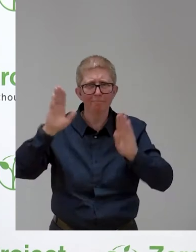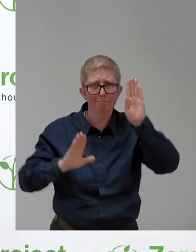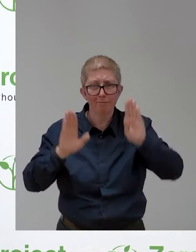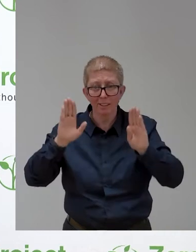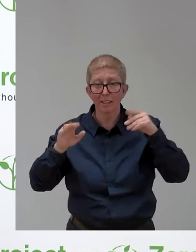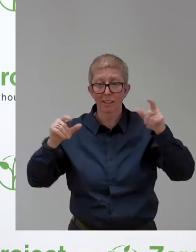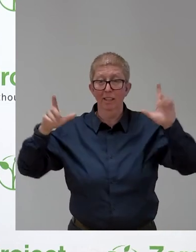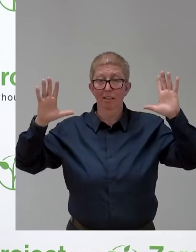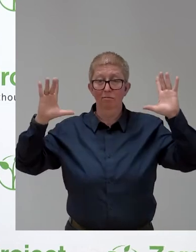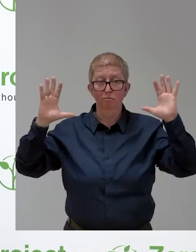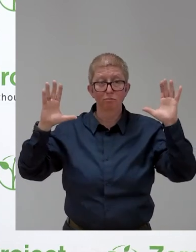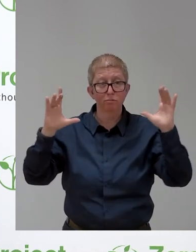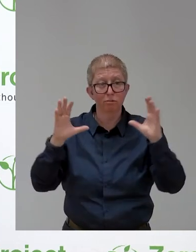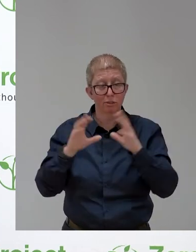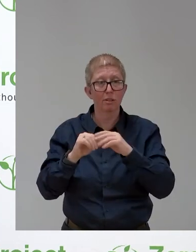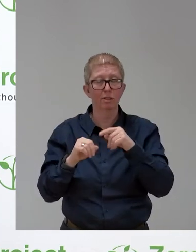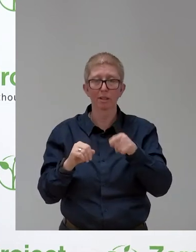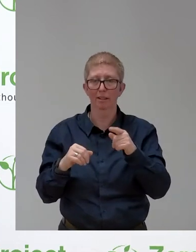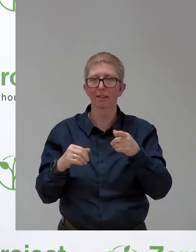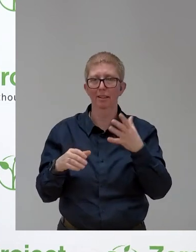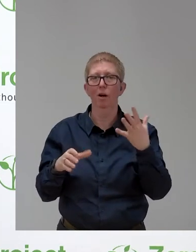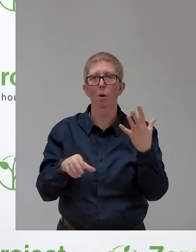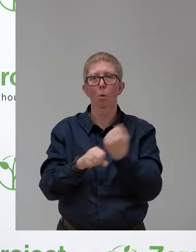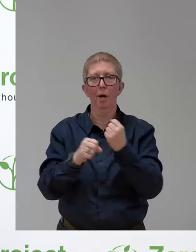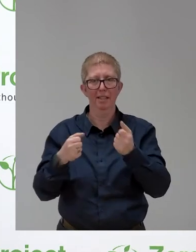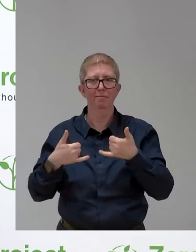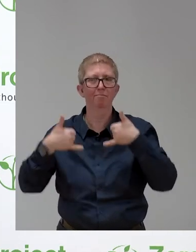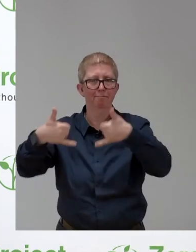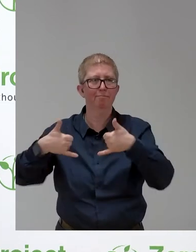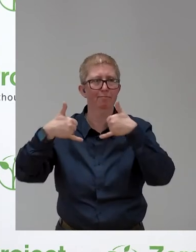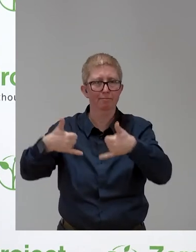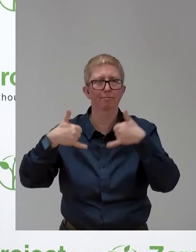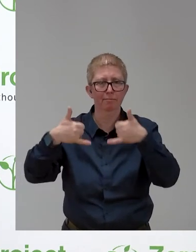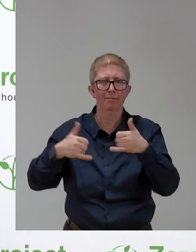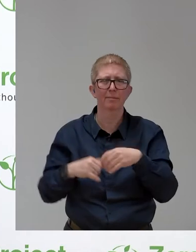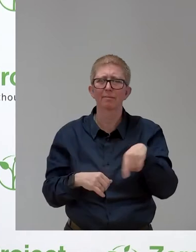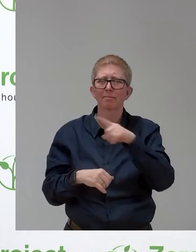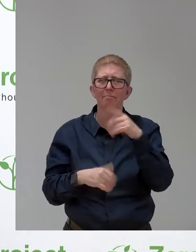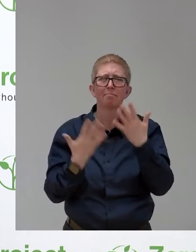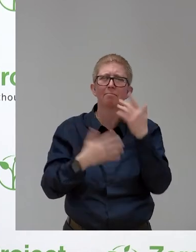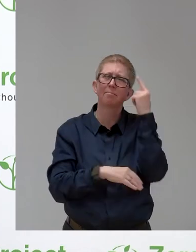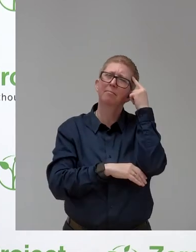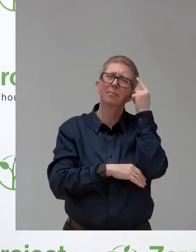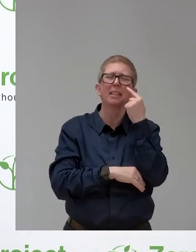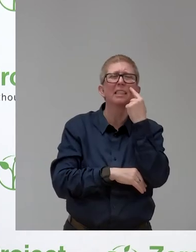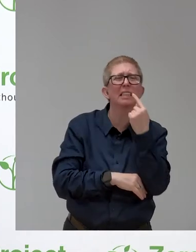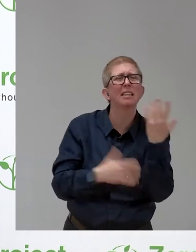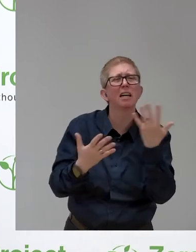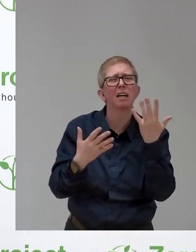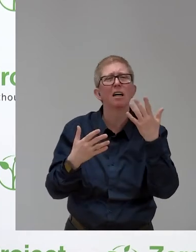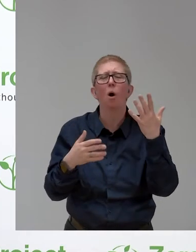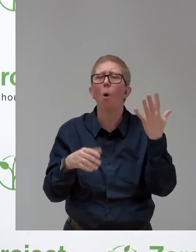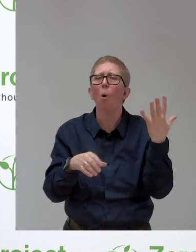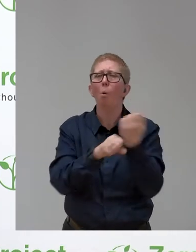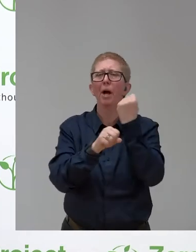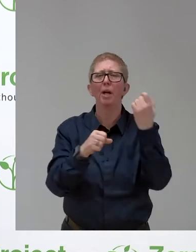You might have noticed that we tried to avoid one expression, winner. We think that everyone is a winner who engages in the